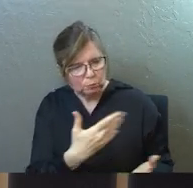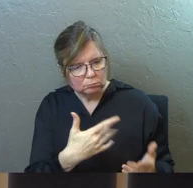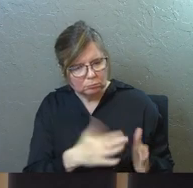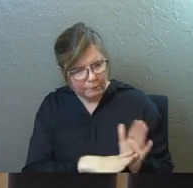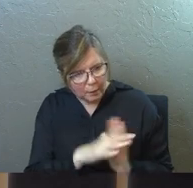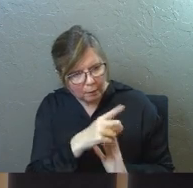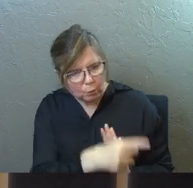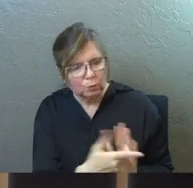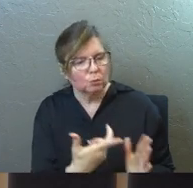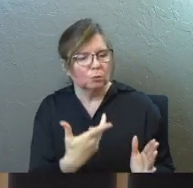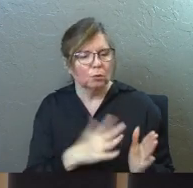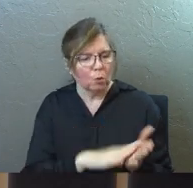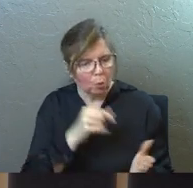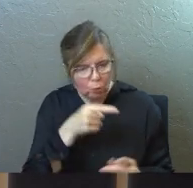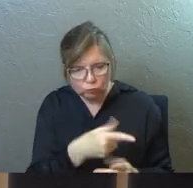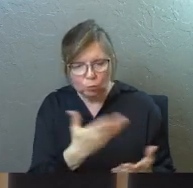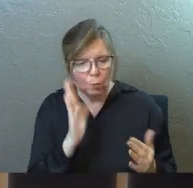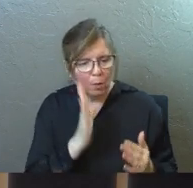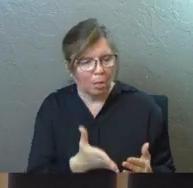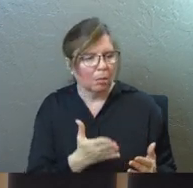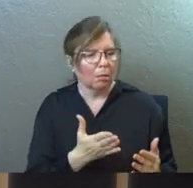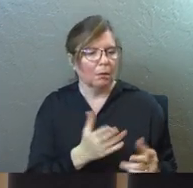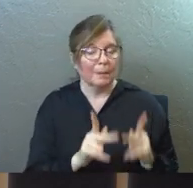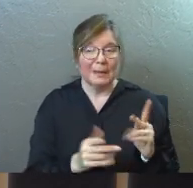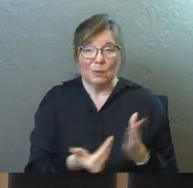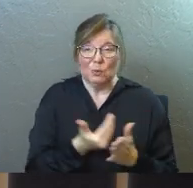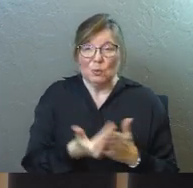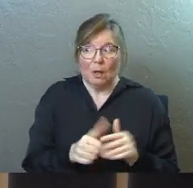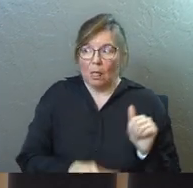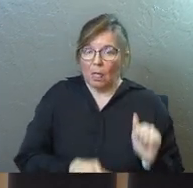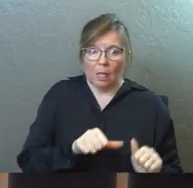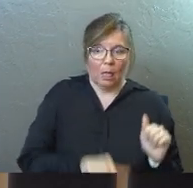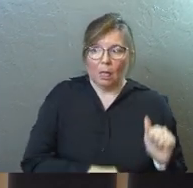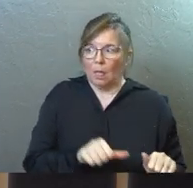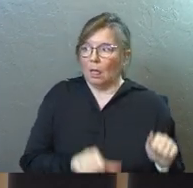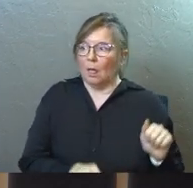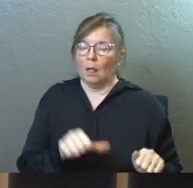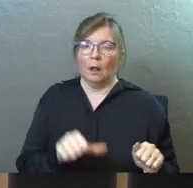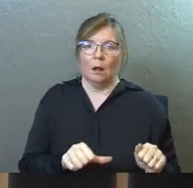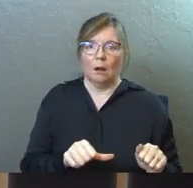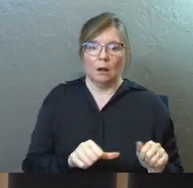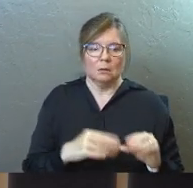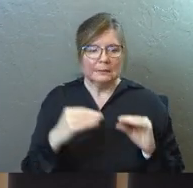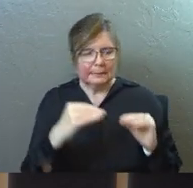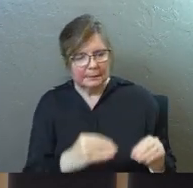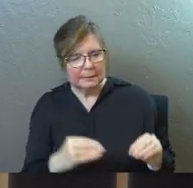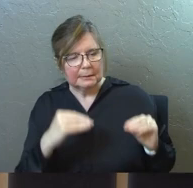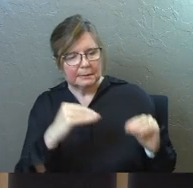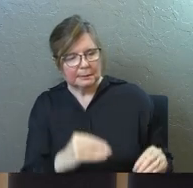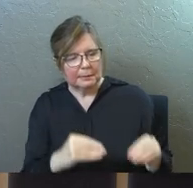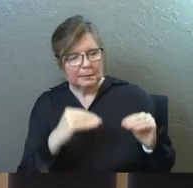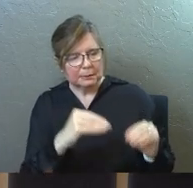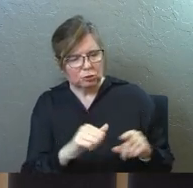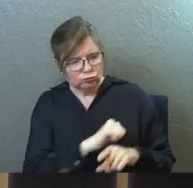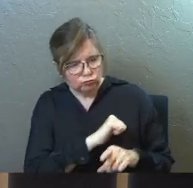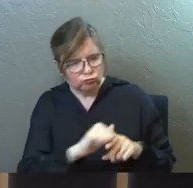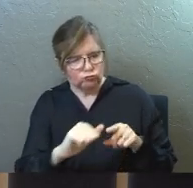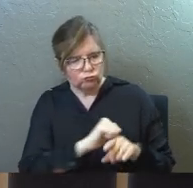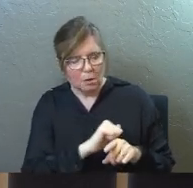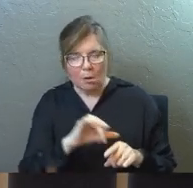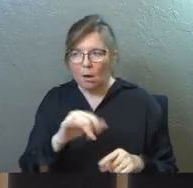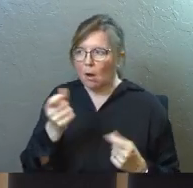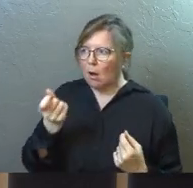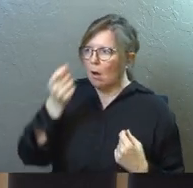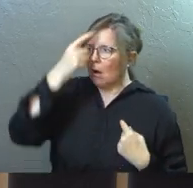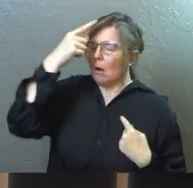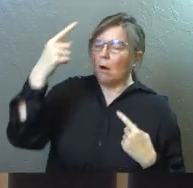church. People that you know, people that are just starting to love Jesus, just starting to attend Grace Fellowship. You go grab one of those